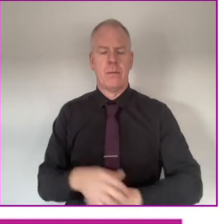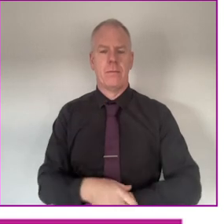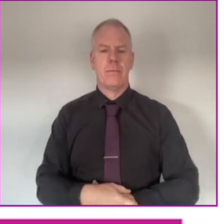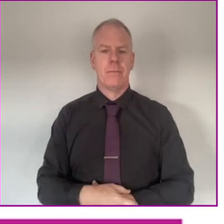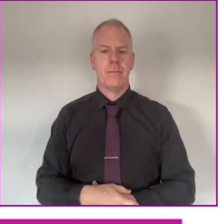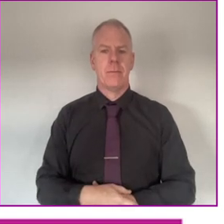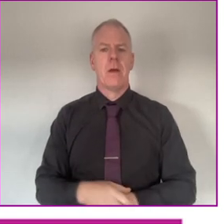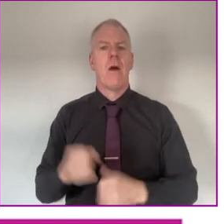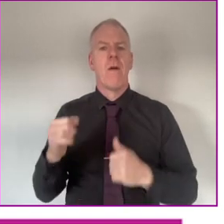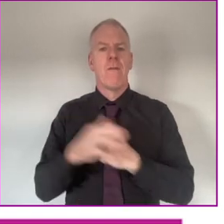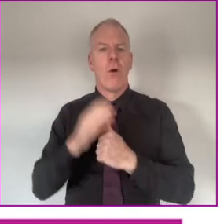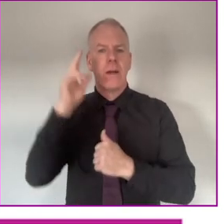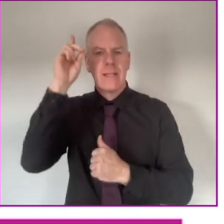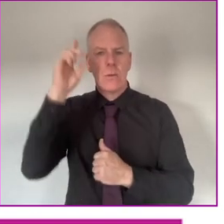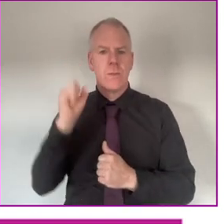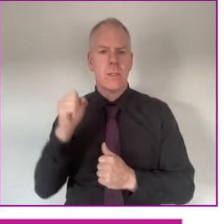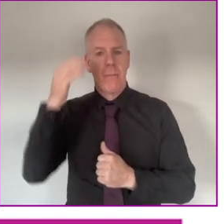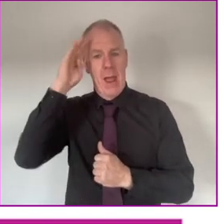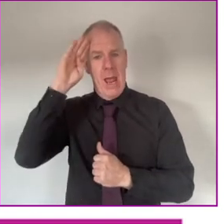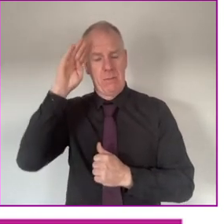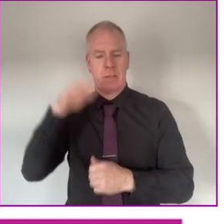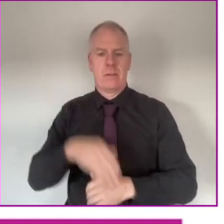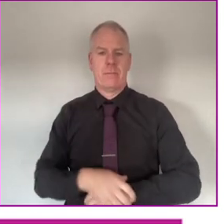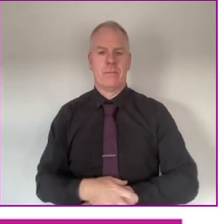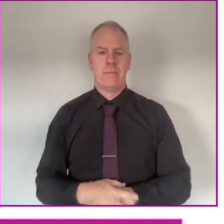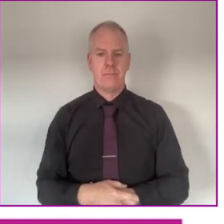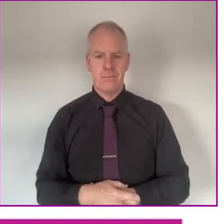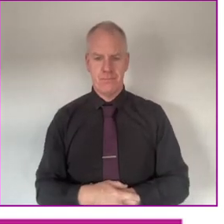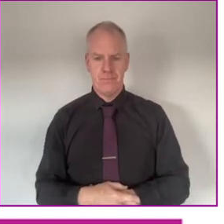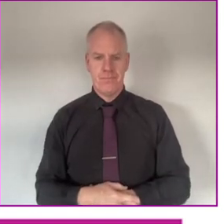of Down Syndrome Ireland.